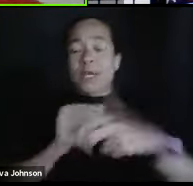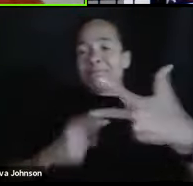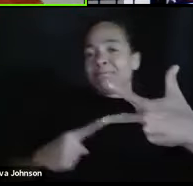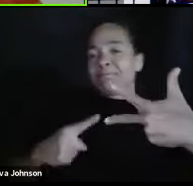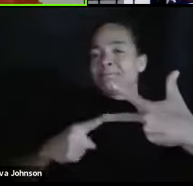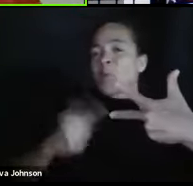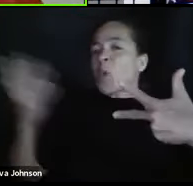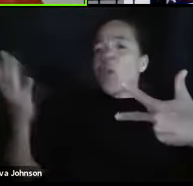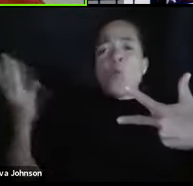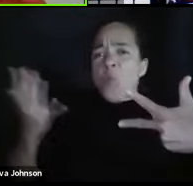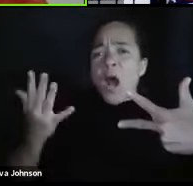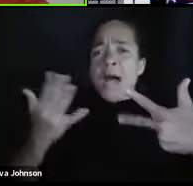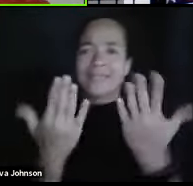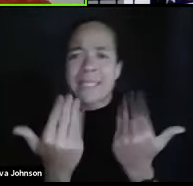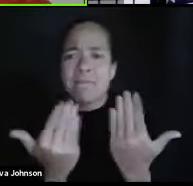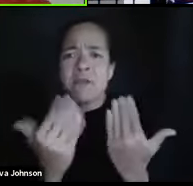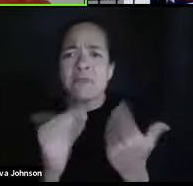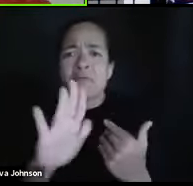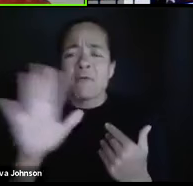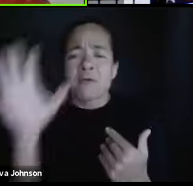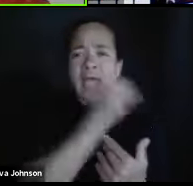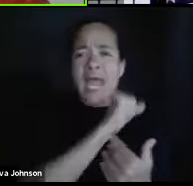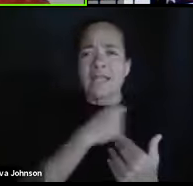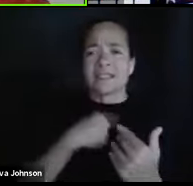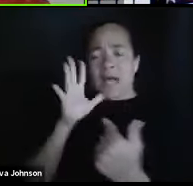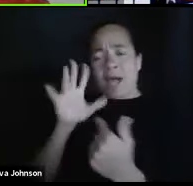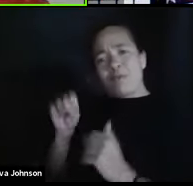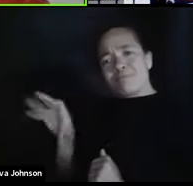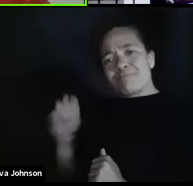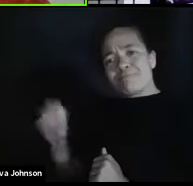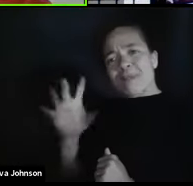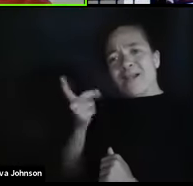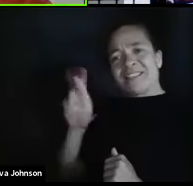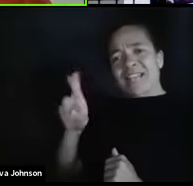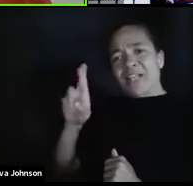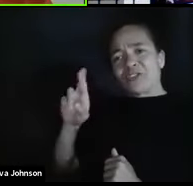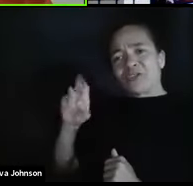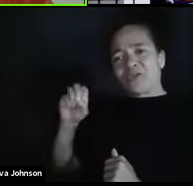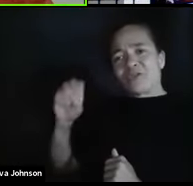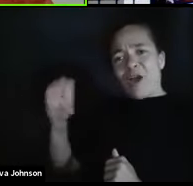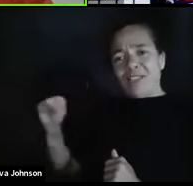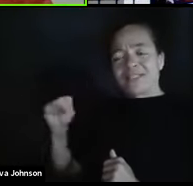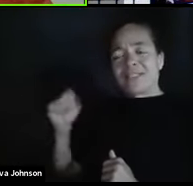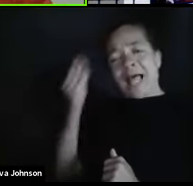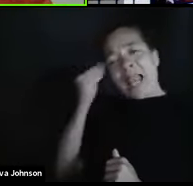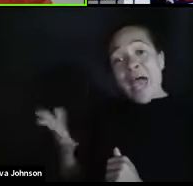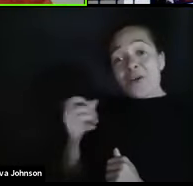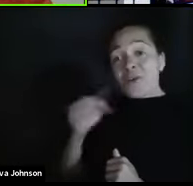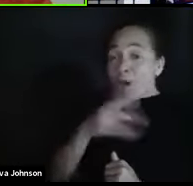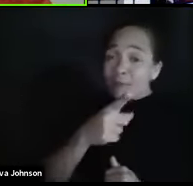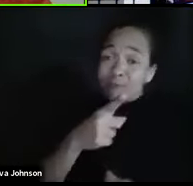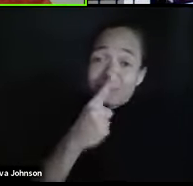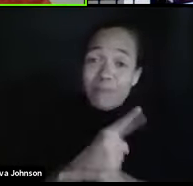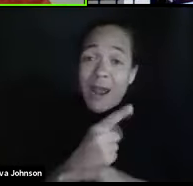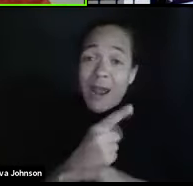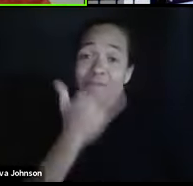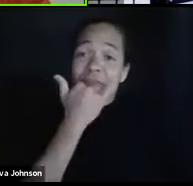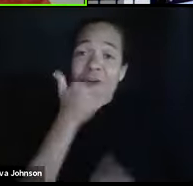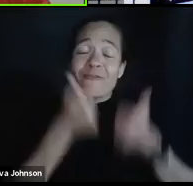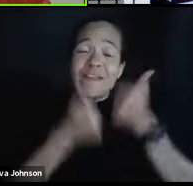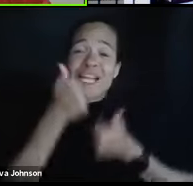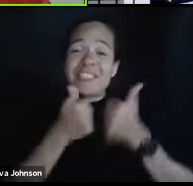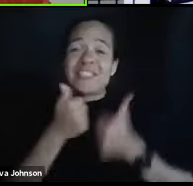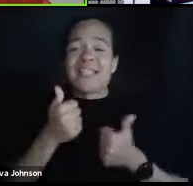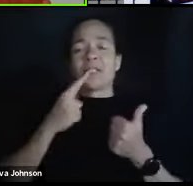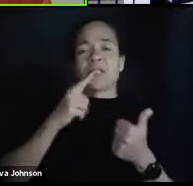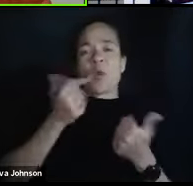read them to Dr. Ross and let you all know whether you're right or not. So we'll wait a few more seconds to see if anyone